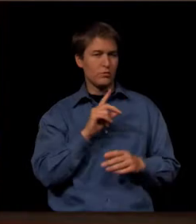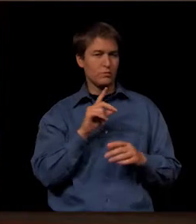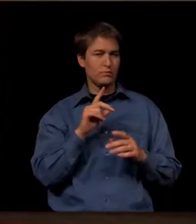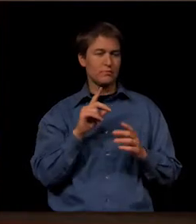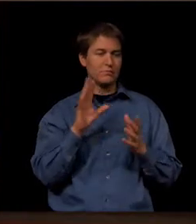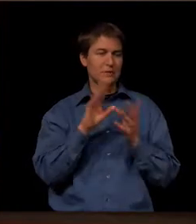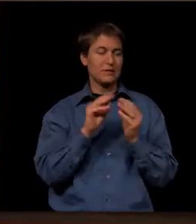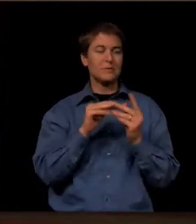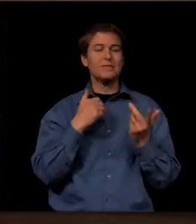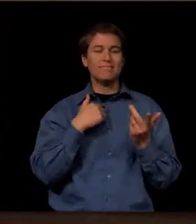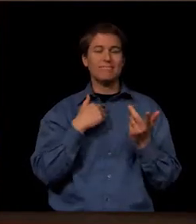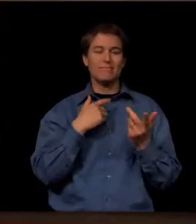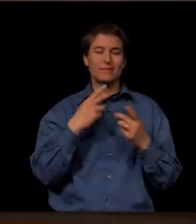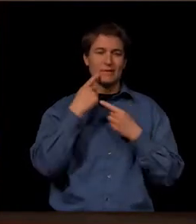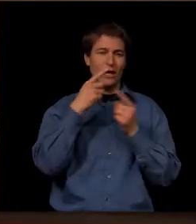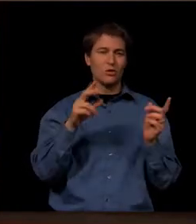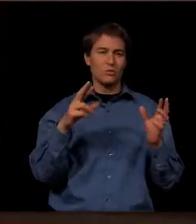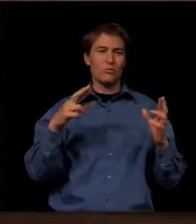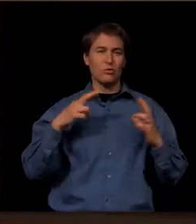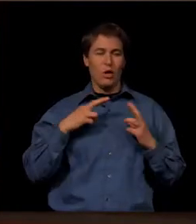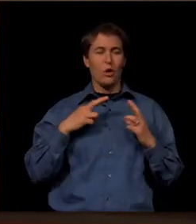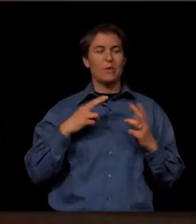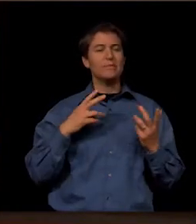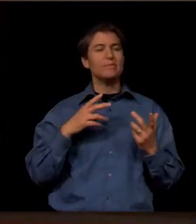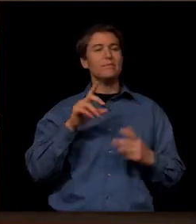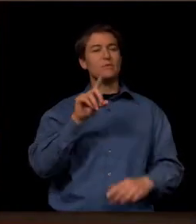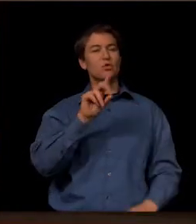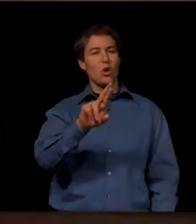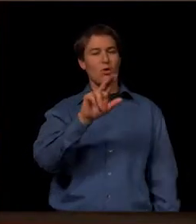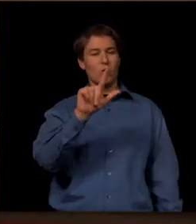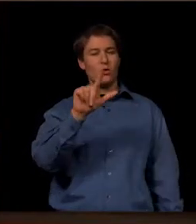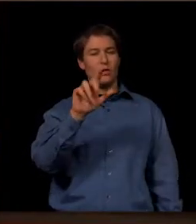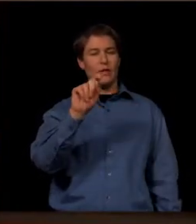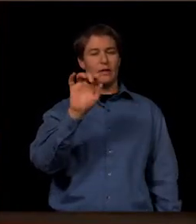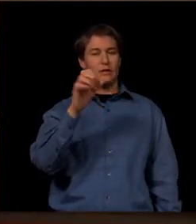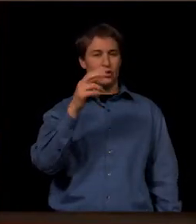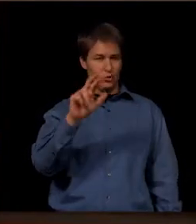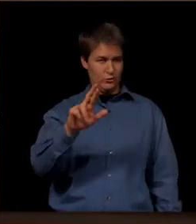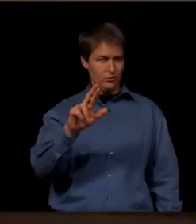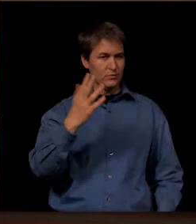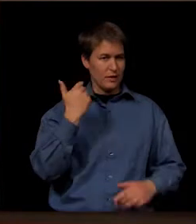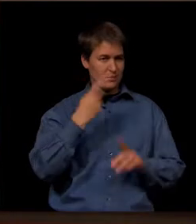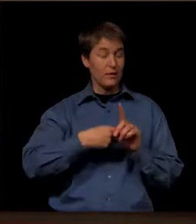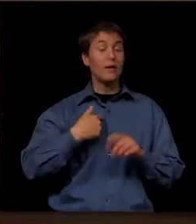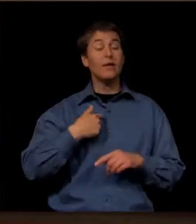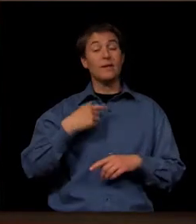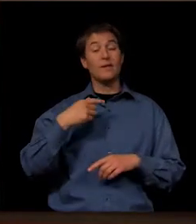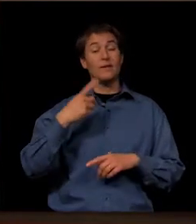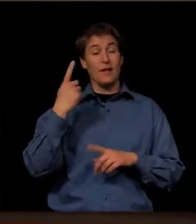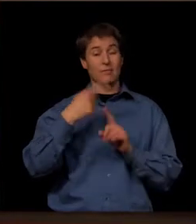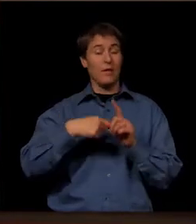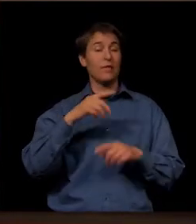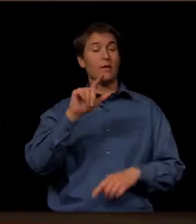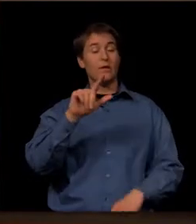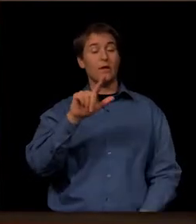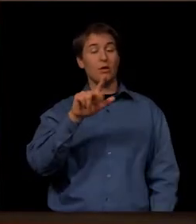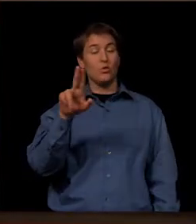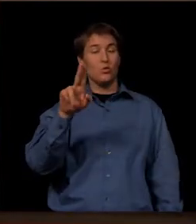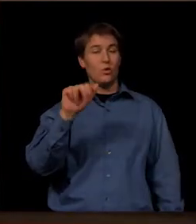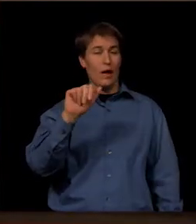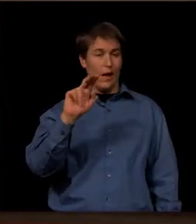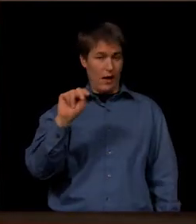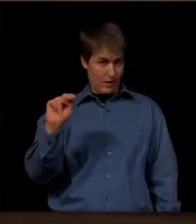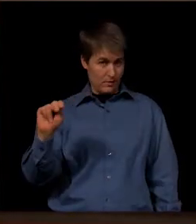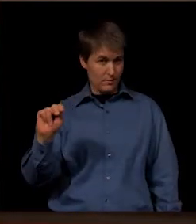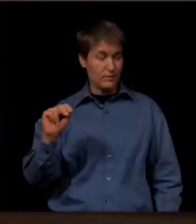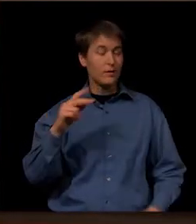retirement by central office administrators. We had Dr. Letcher. And then last month we had Lou Ann. We also had and didn't get a